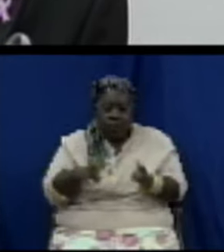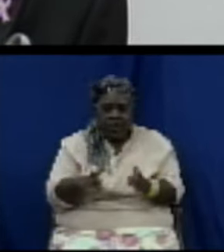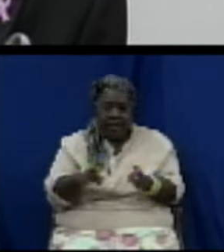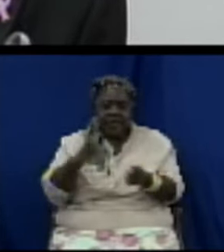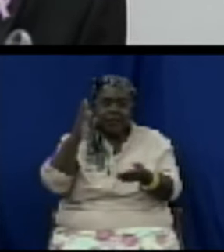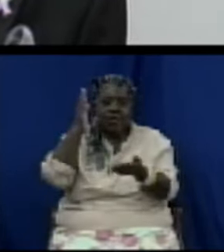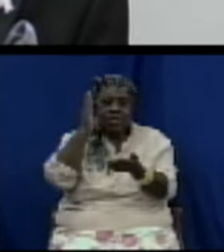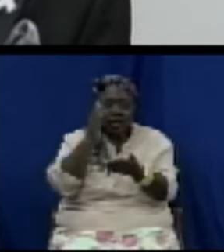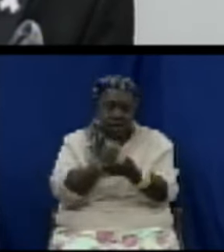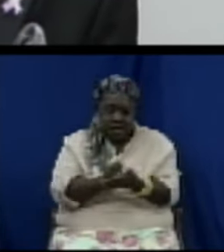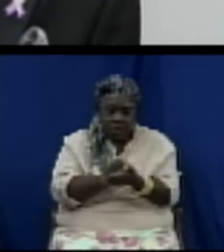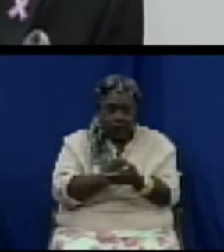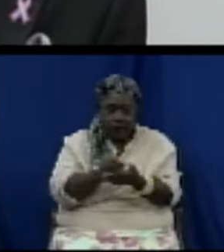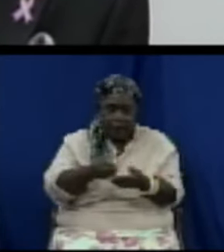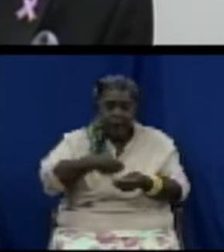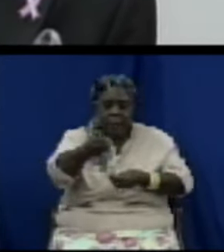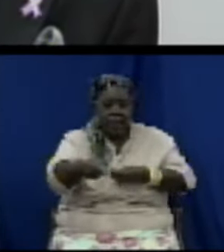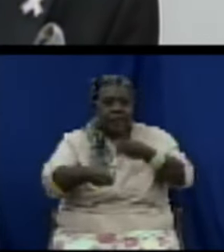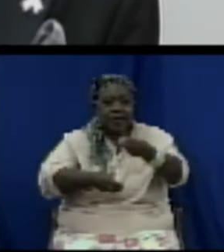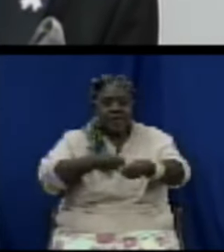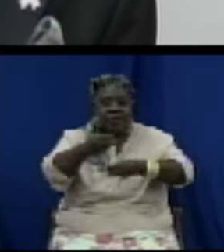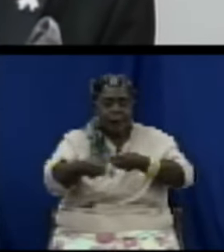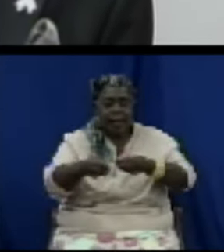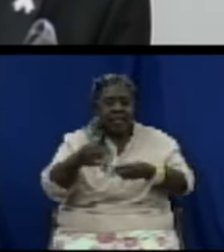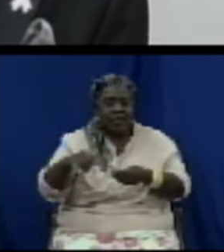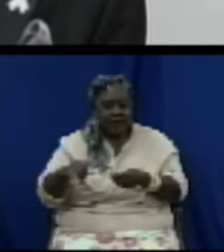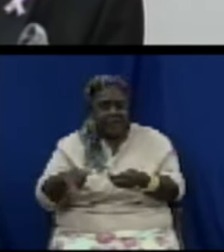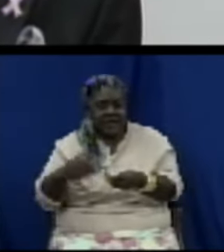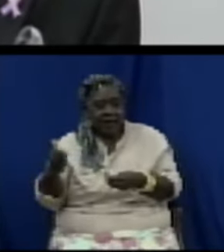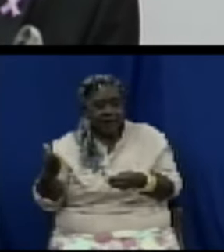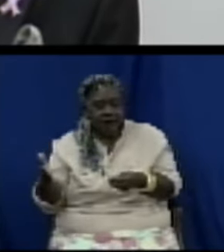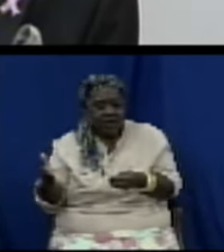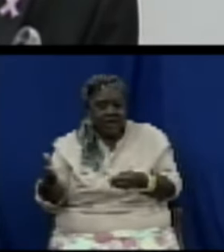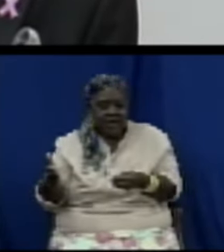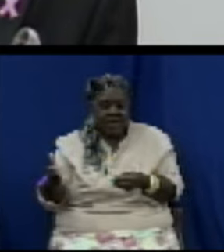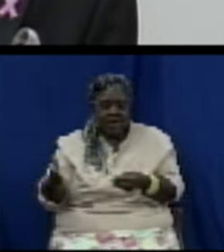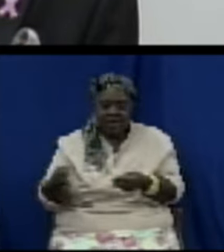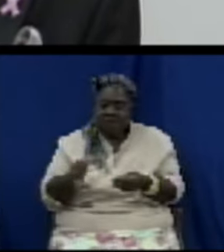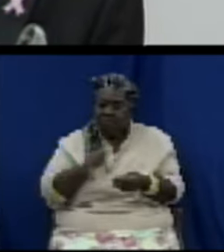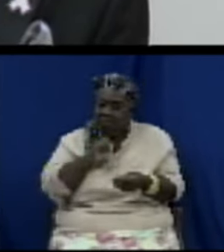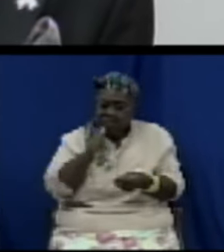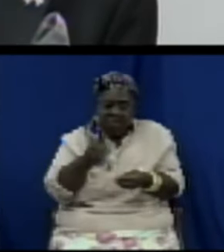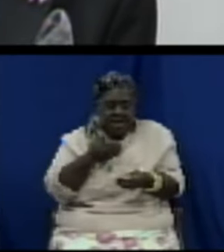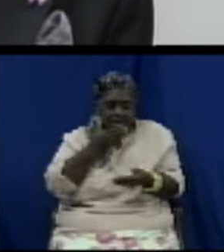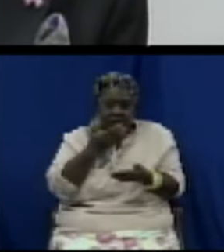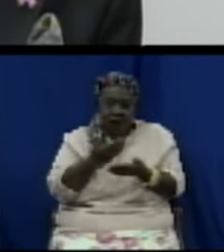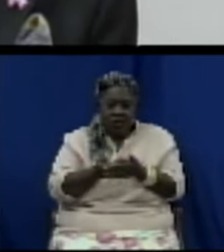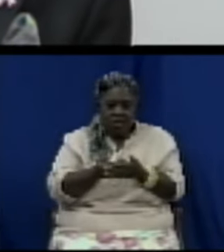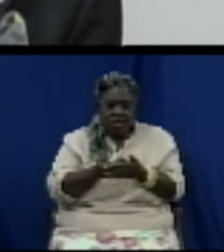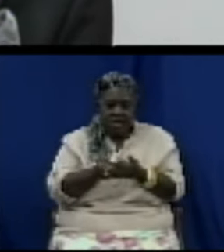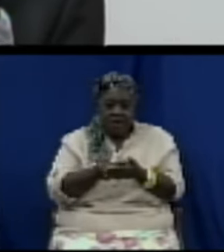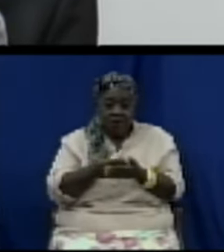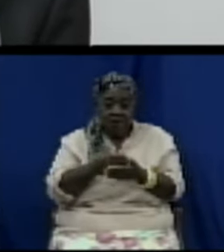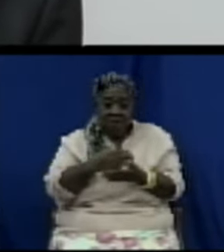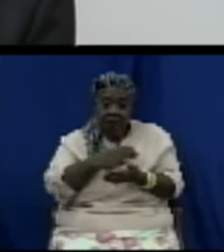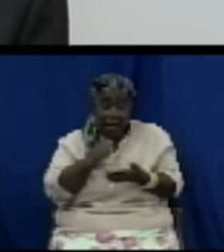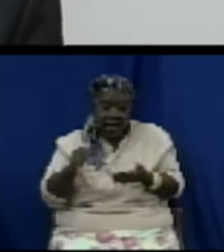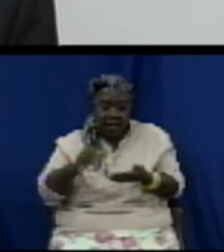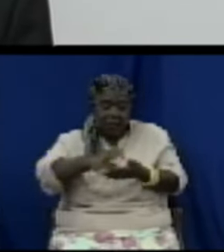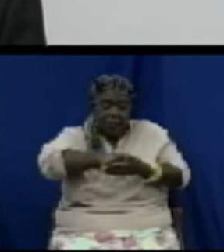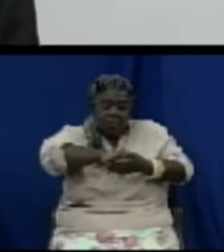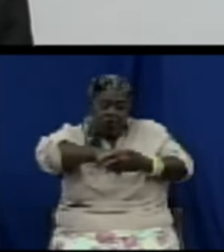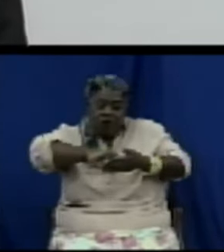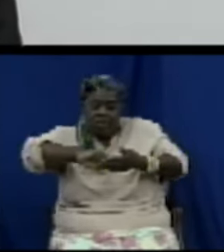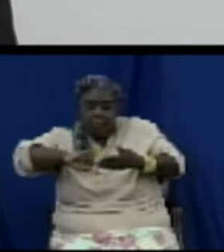or sale of such goods including measures requiring the removal of